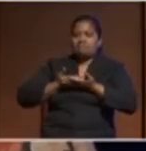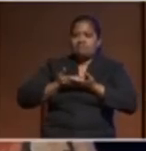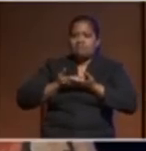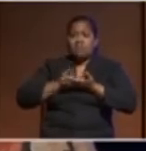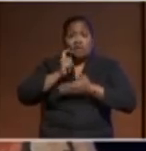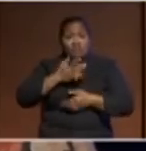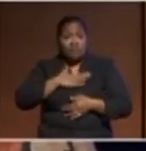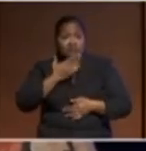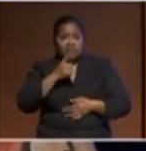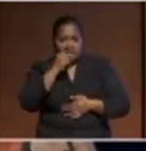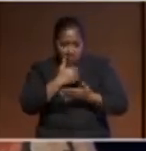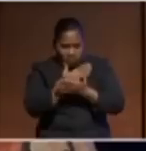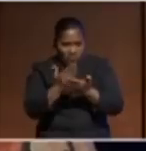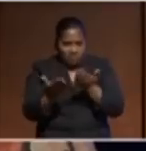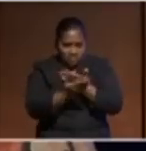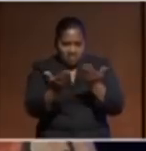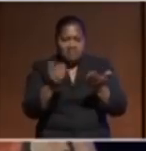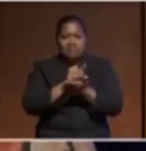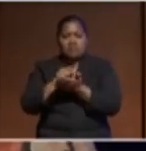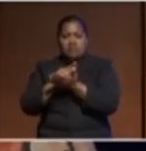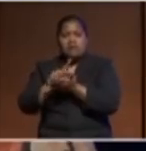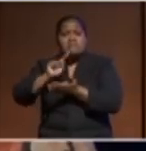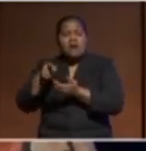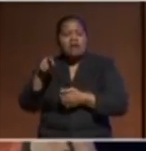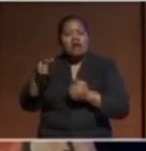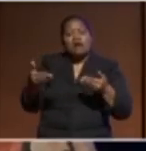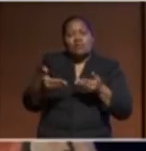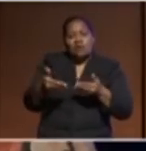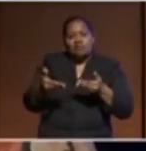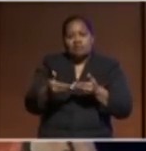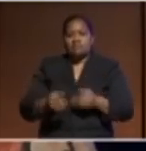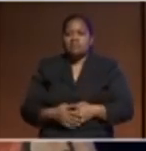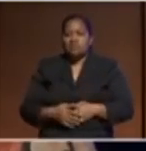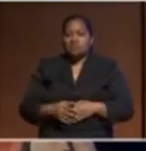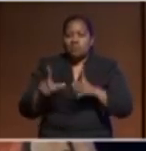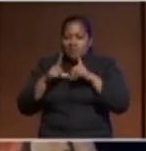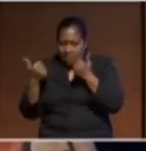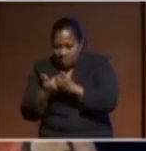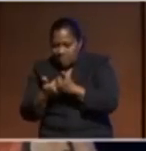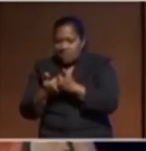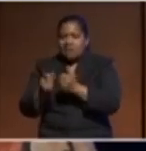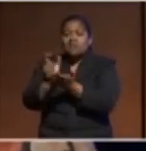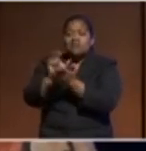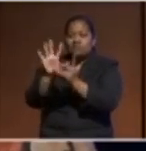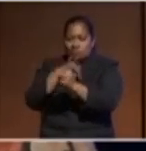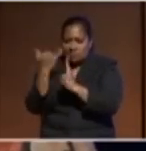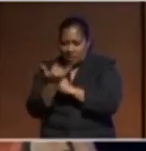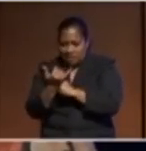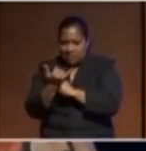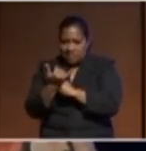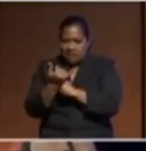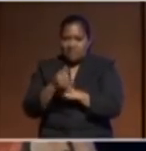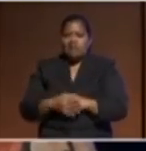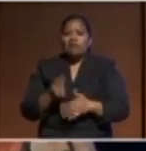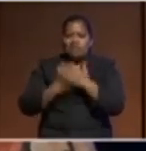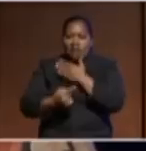later but that is just the introduction to a covenant that civil society have pledged to work together